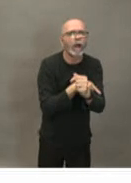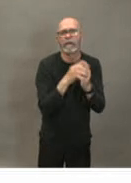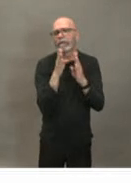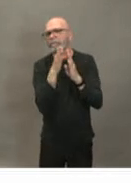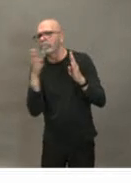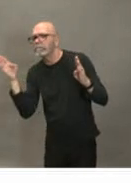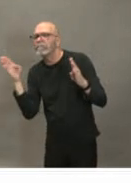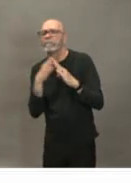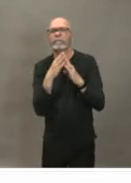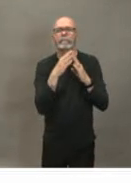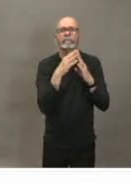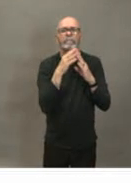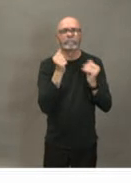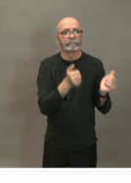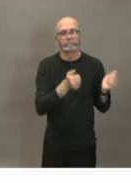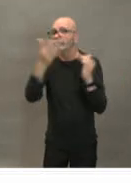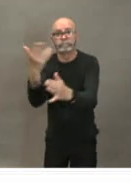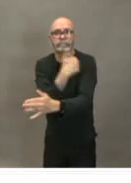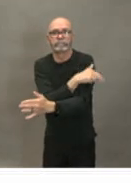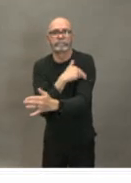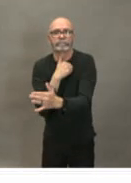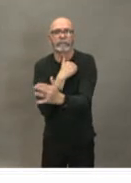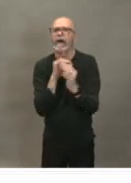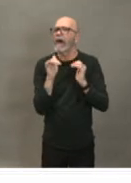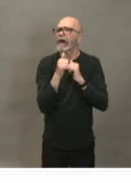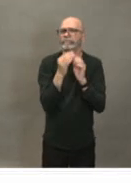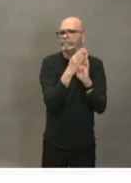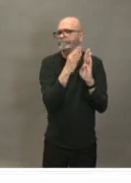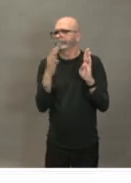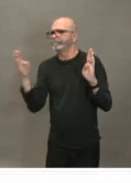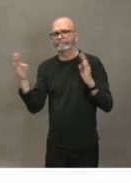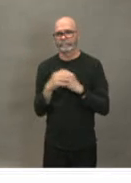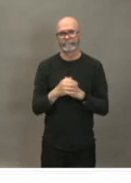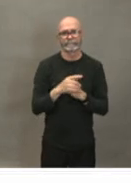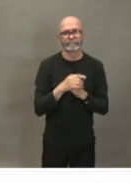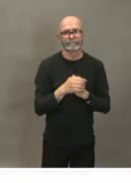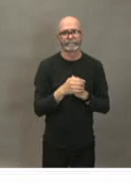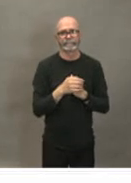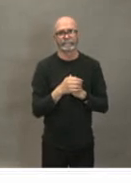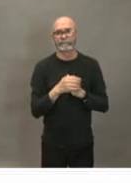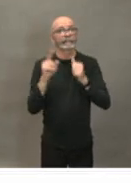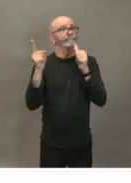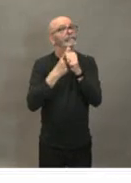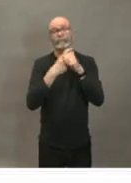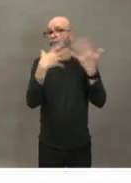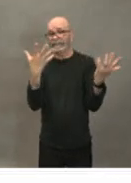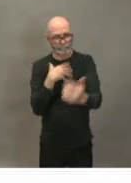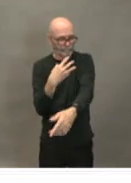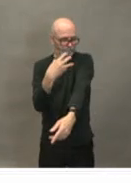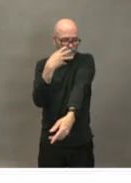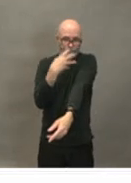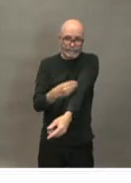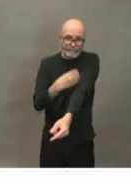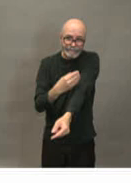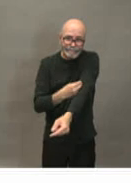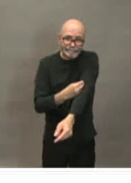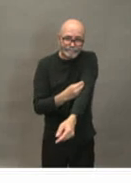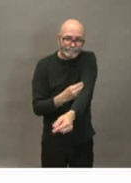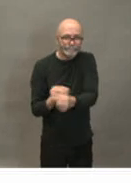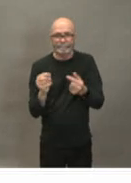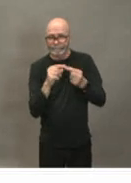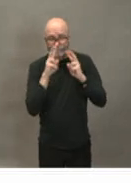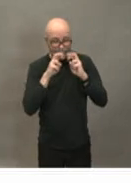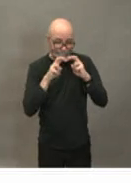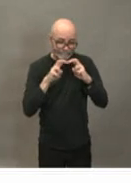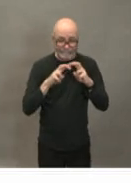hospital so it's normally a fairly short timeline from the collection to the transport to the lab from the lab we even before the the